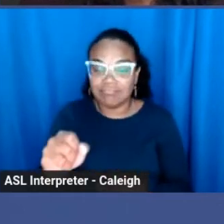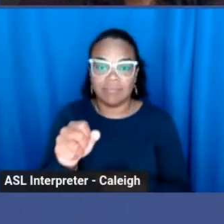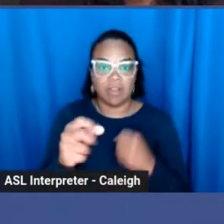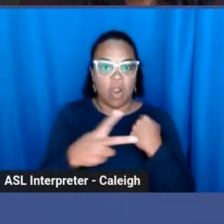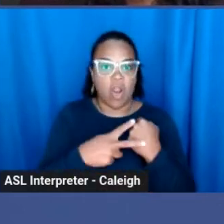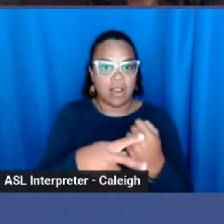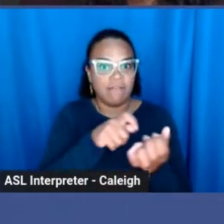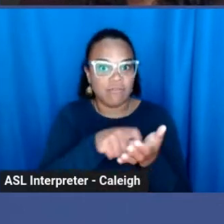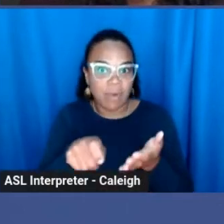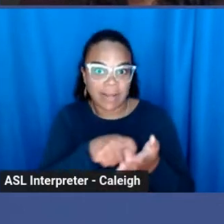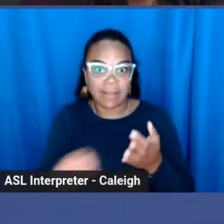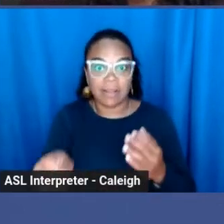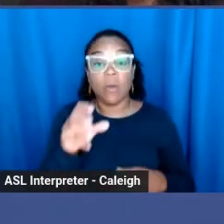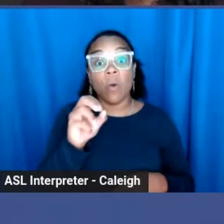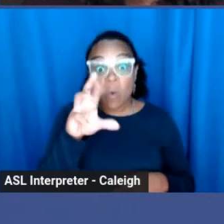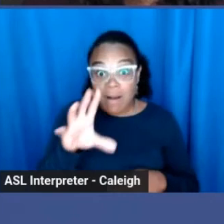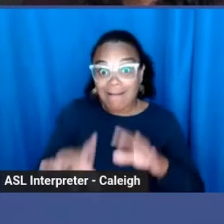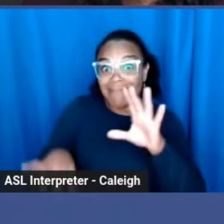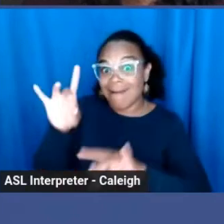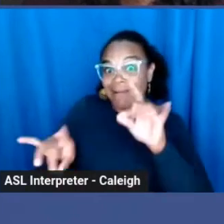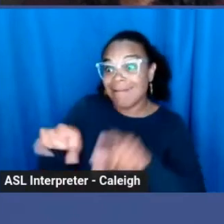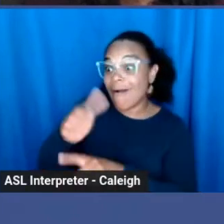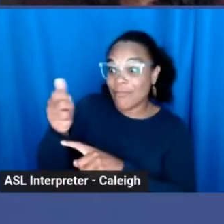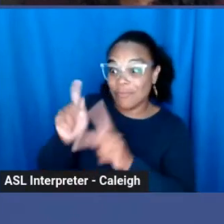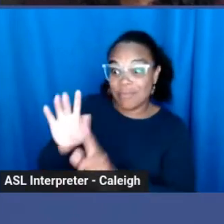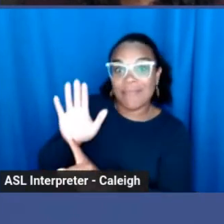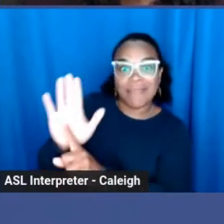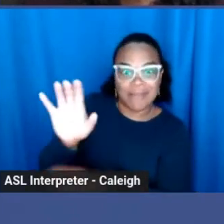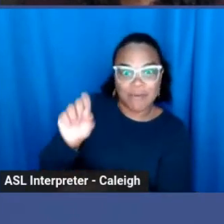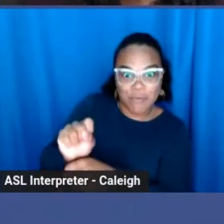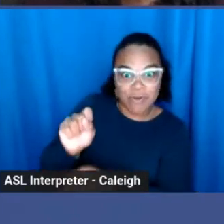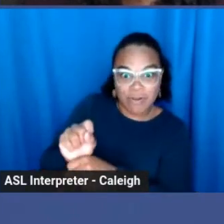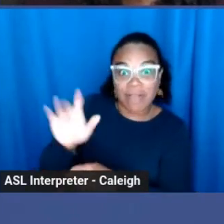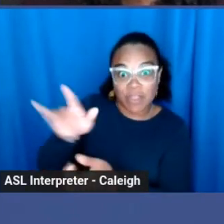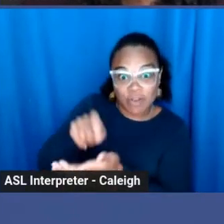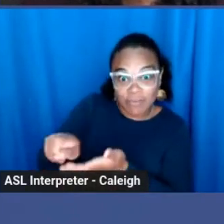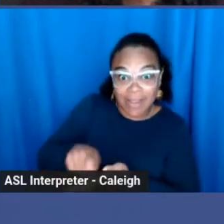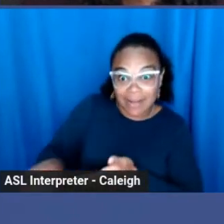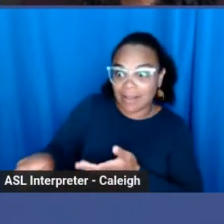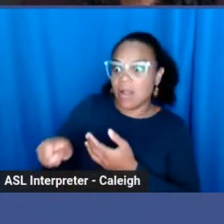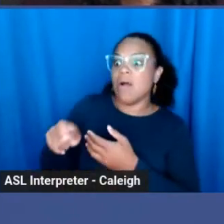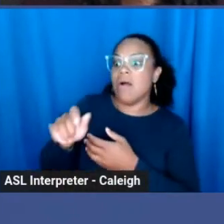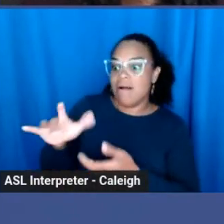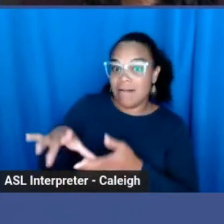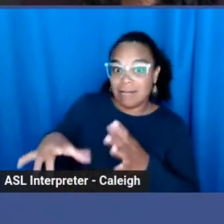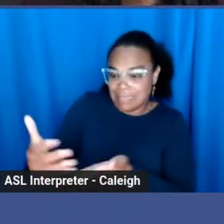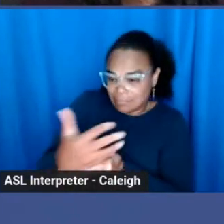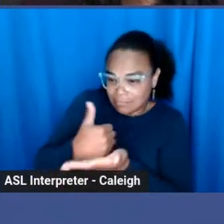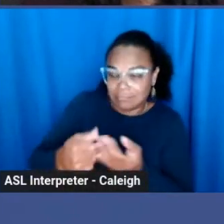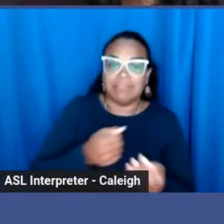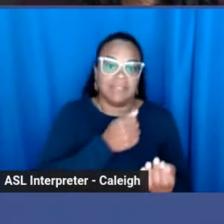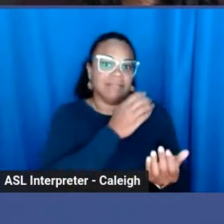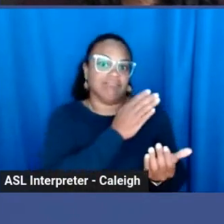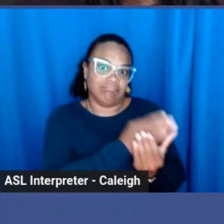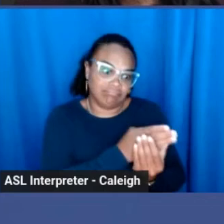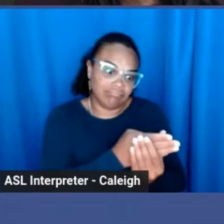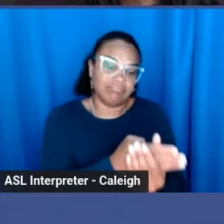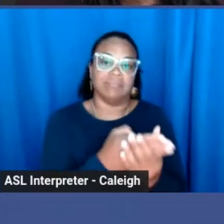finding other people's work and archiving it themselves in video or in book form.